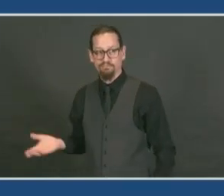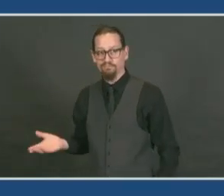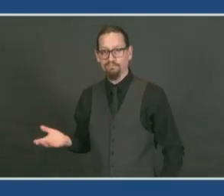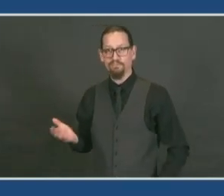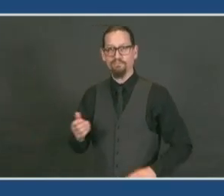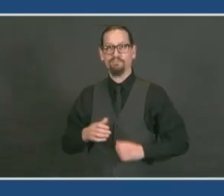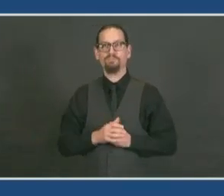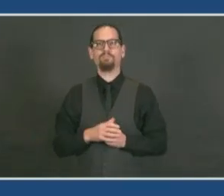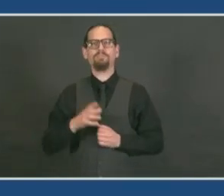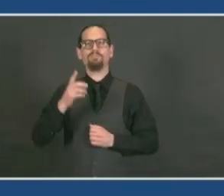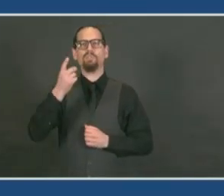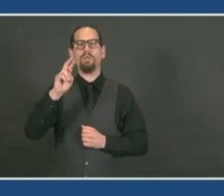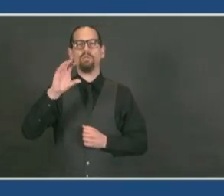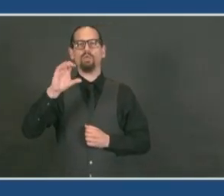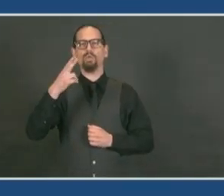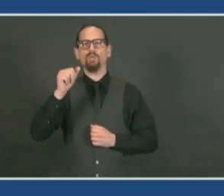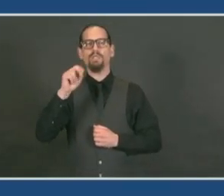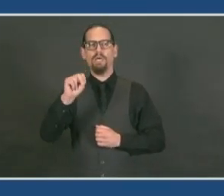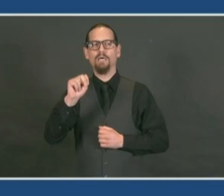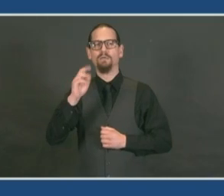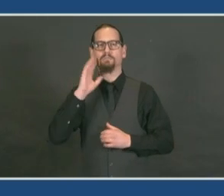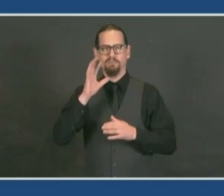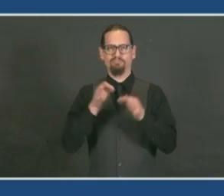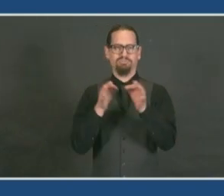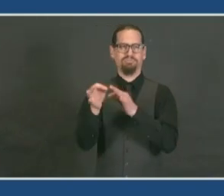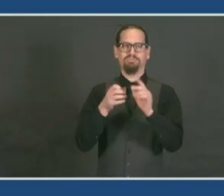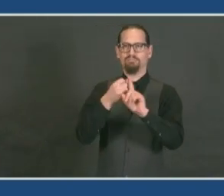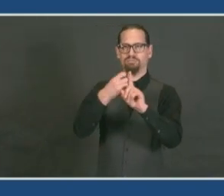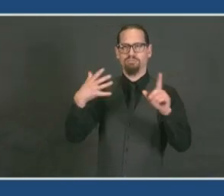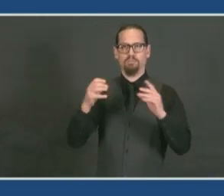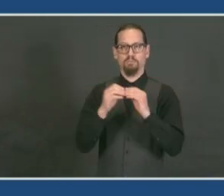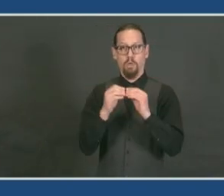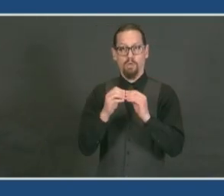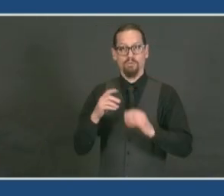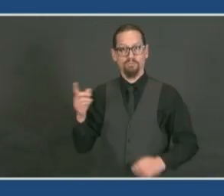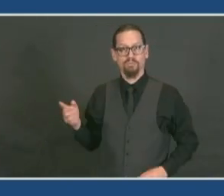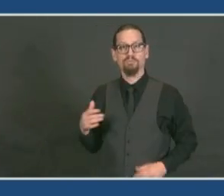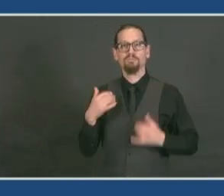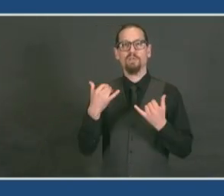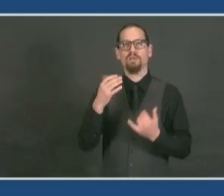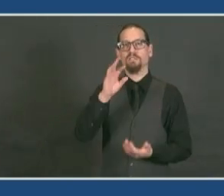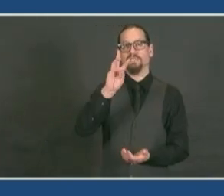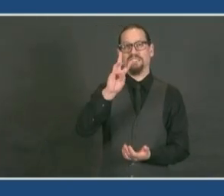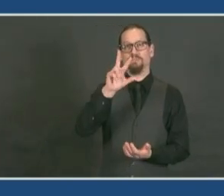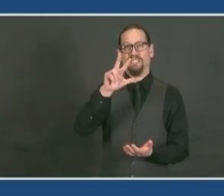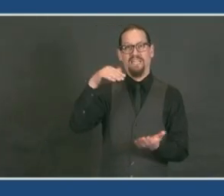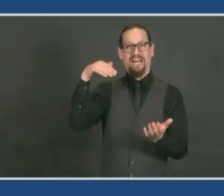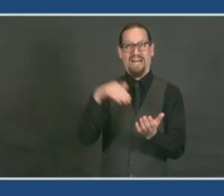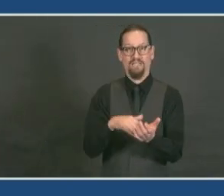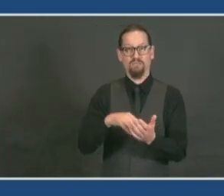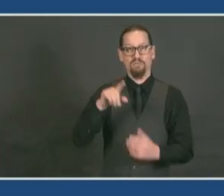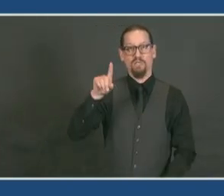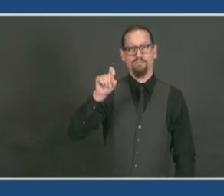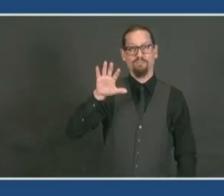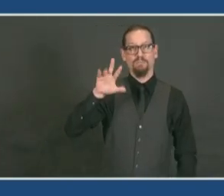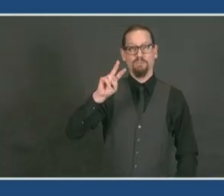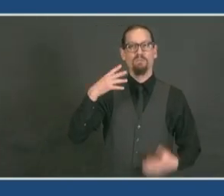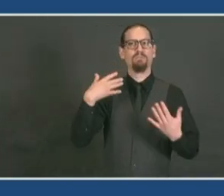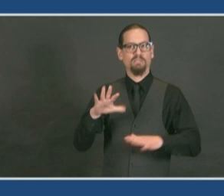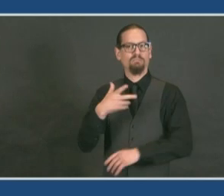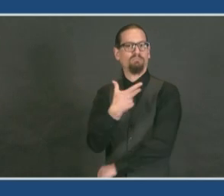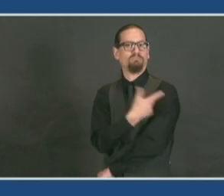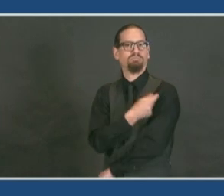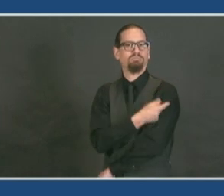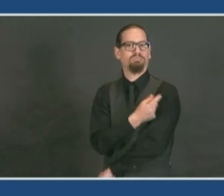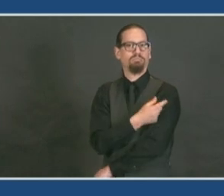,152 doses of COVID-19 vaccine have been administered in Rhode Island to